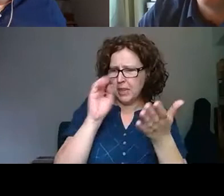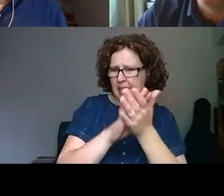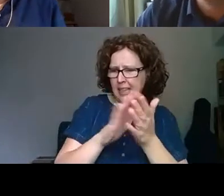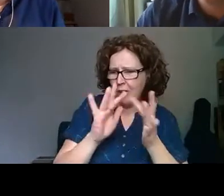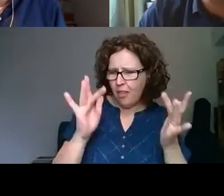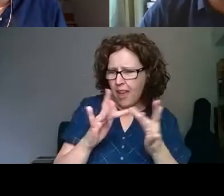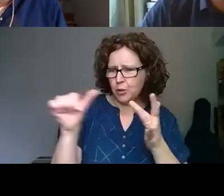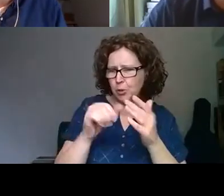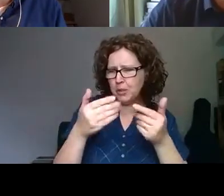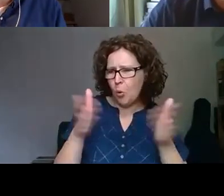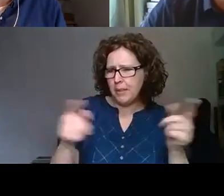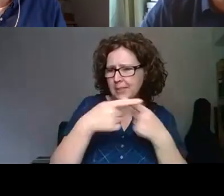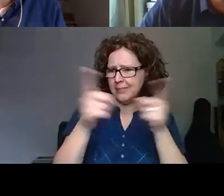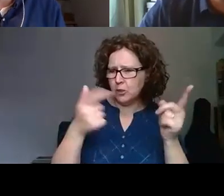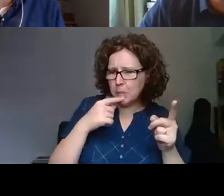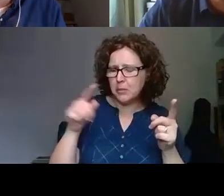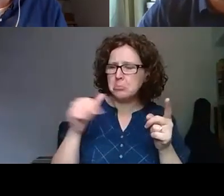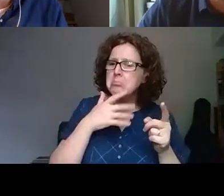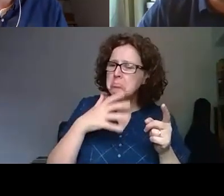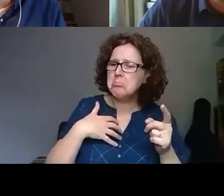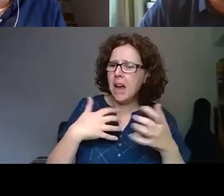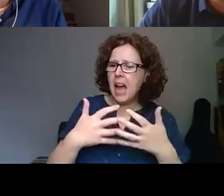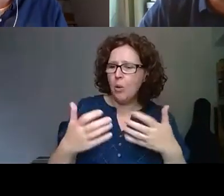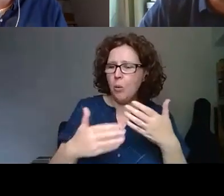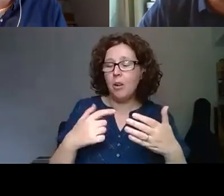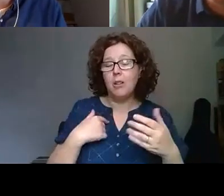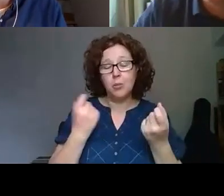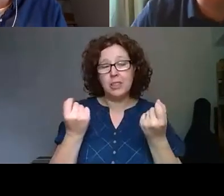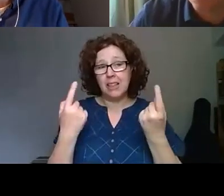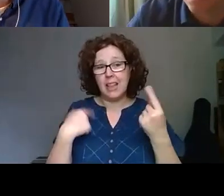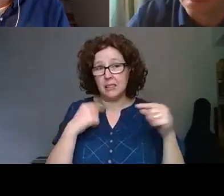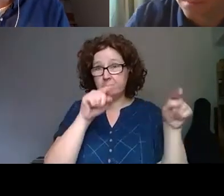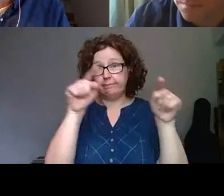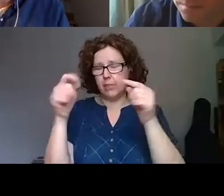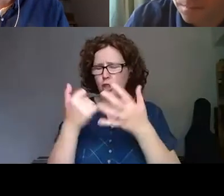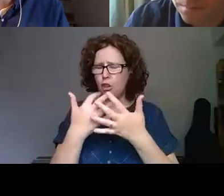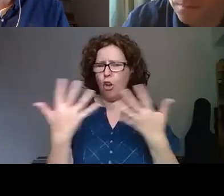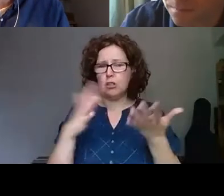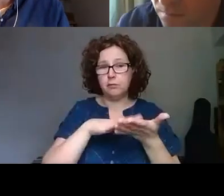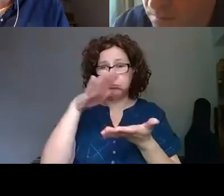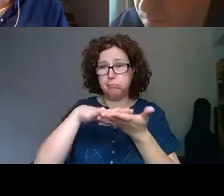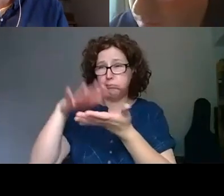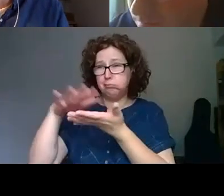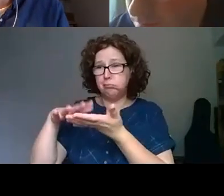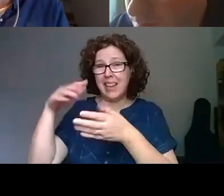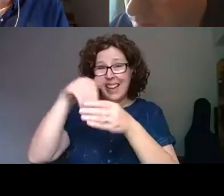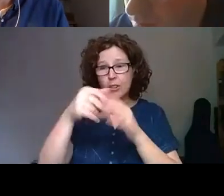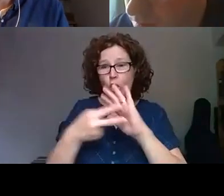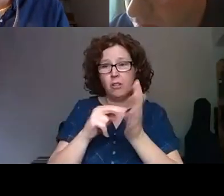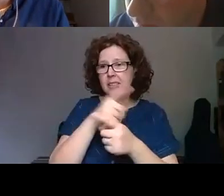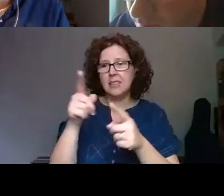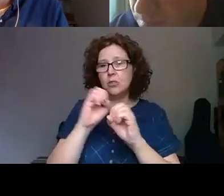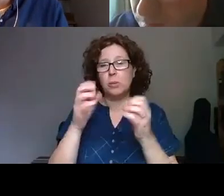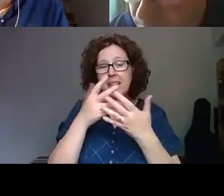things we notice a lot is that there's so much content collections archives that exist within organizations that has never seen.